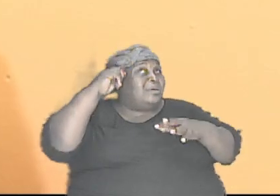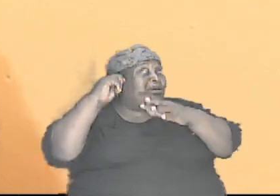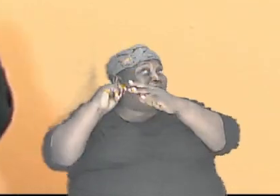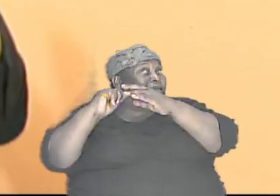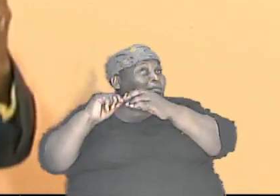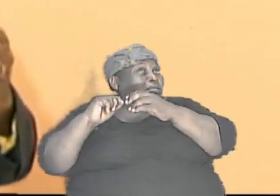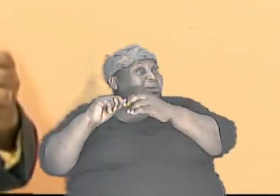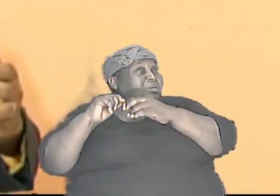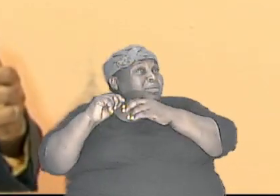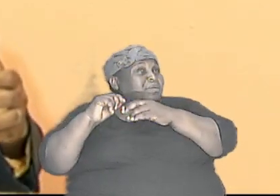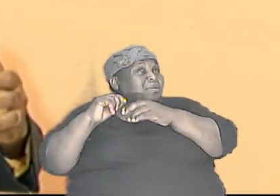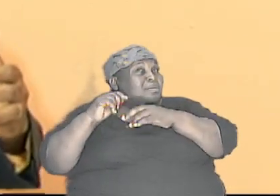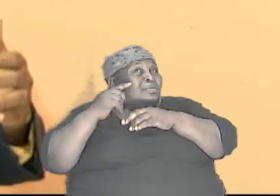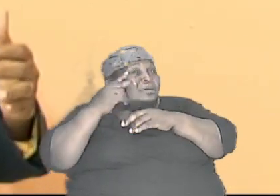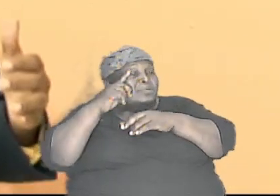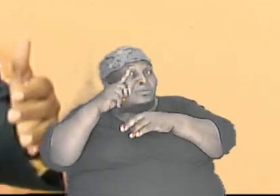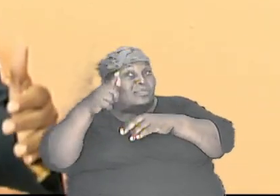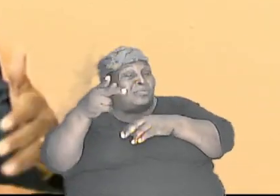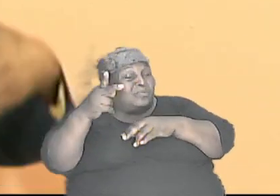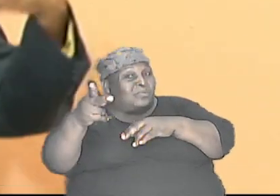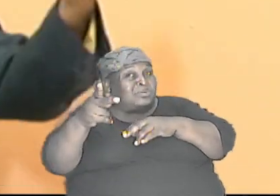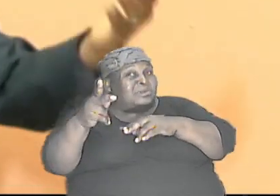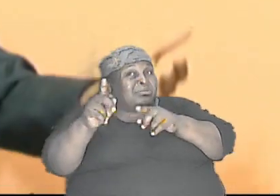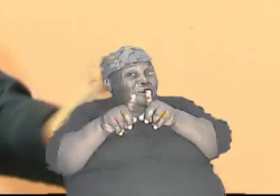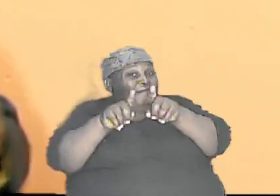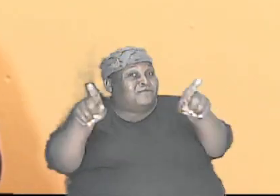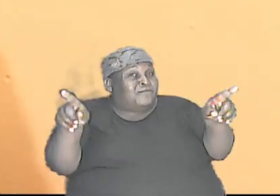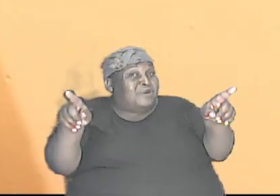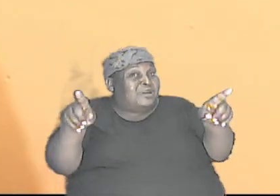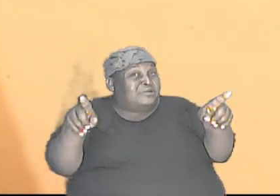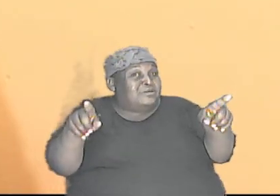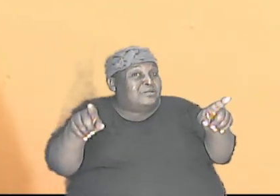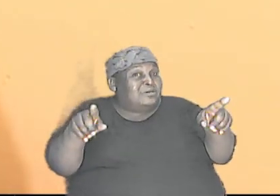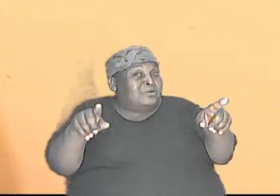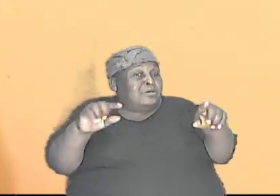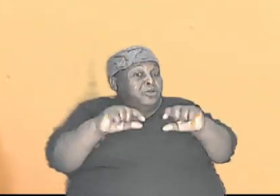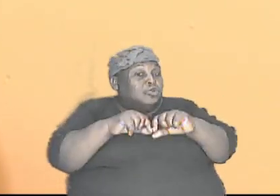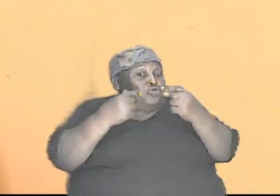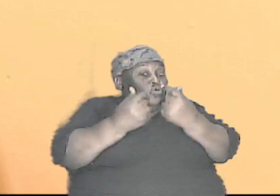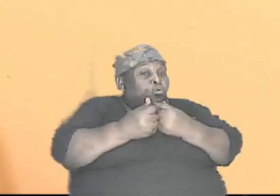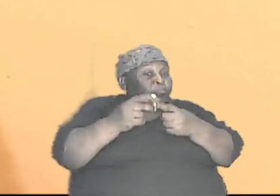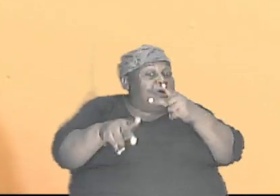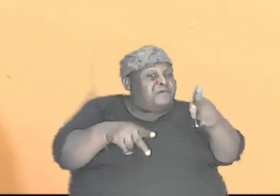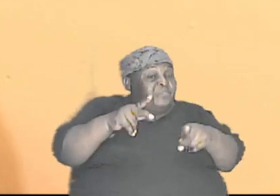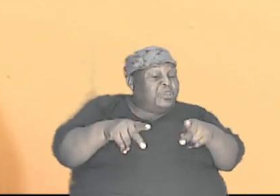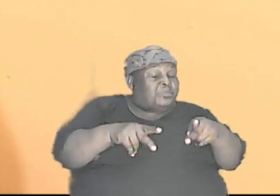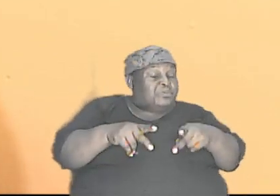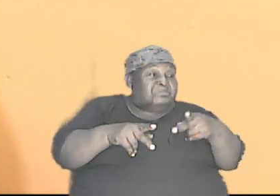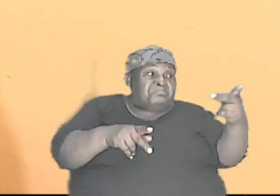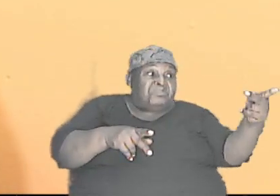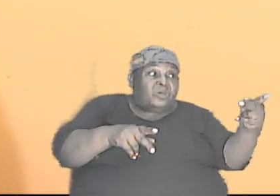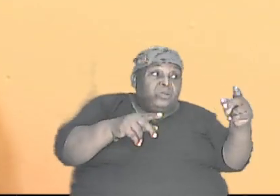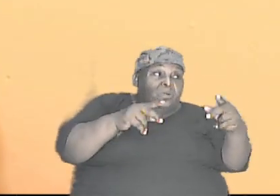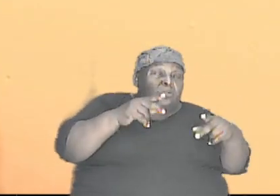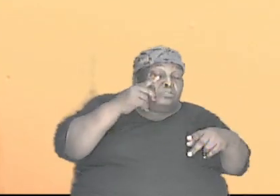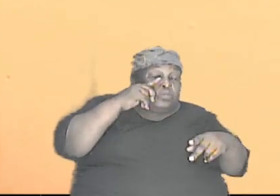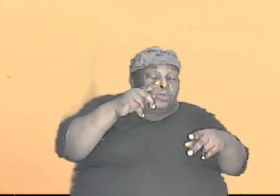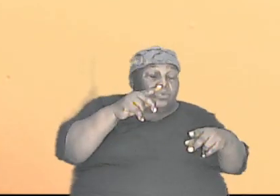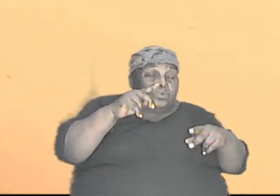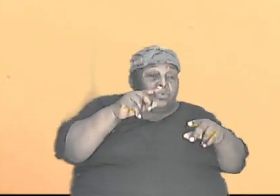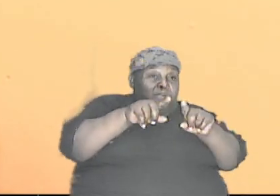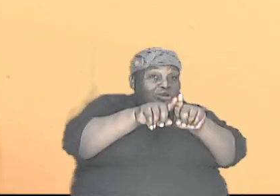and another set of or another group of people their hair is another way your eyes of a particular color and another